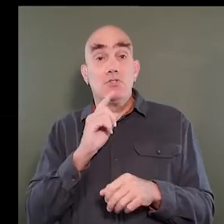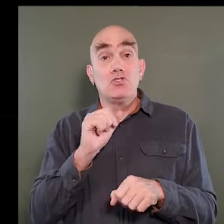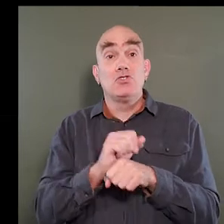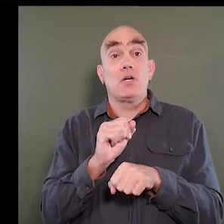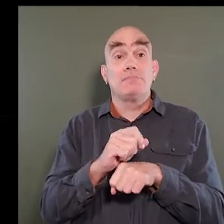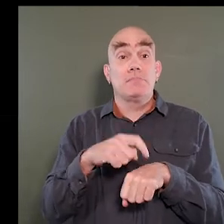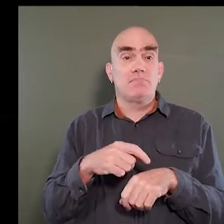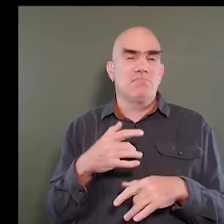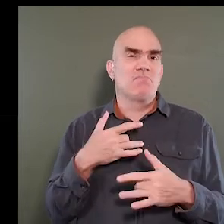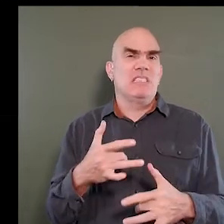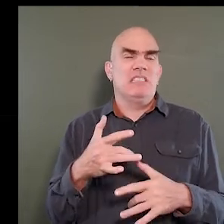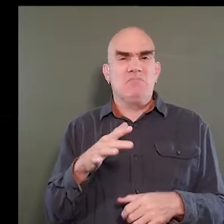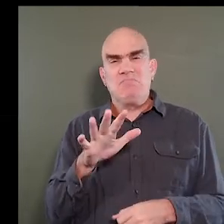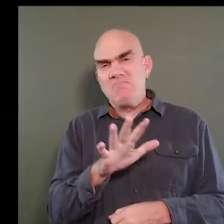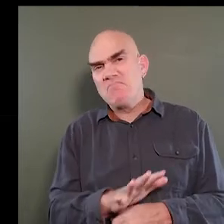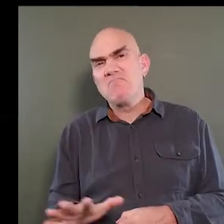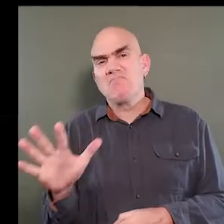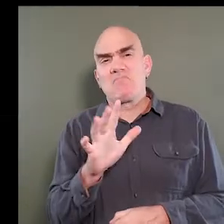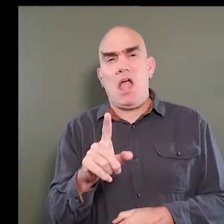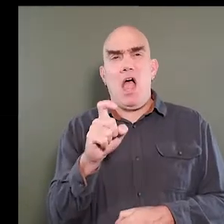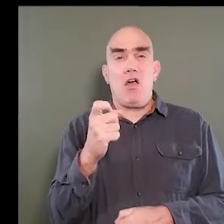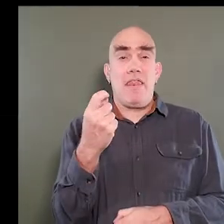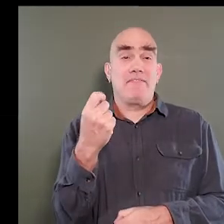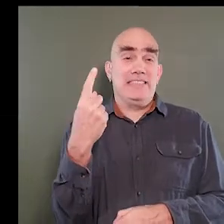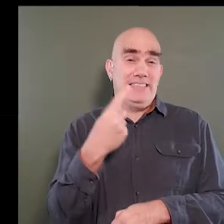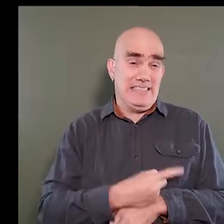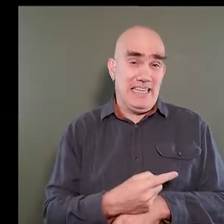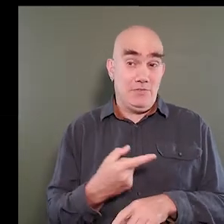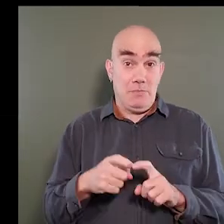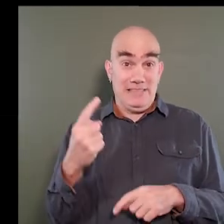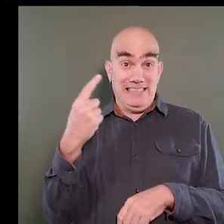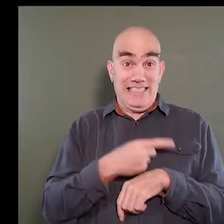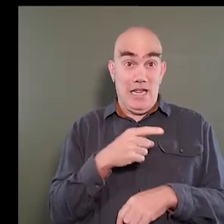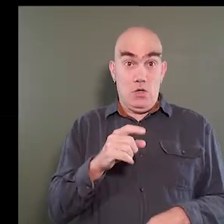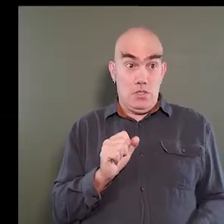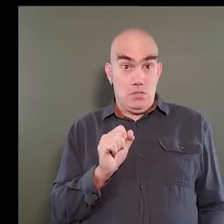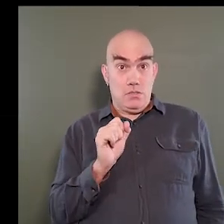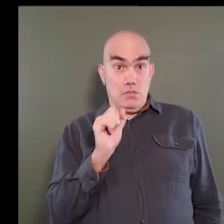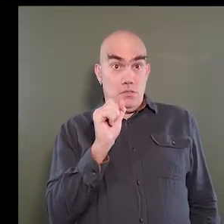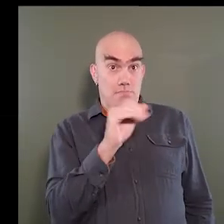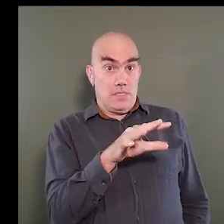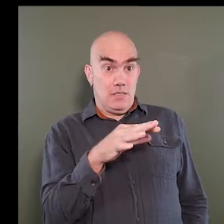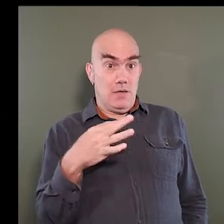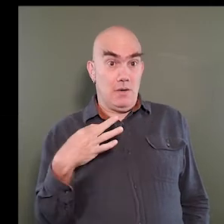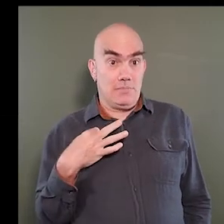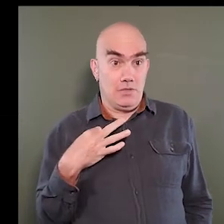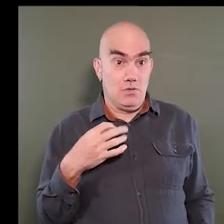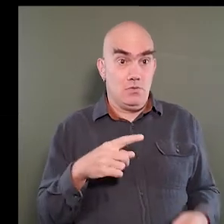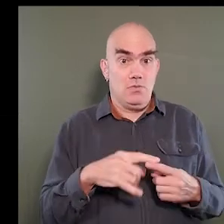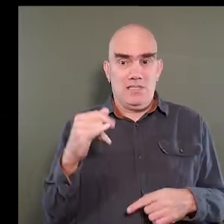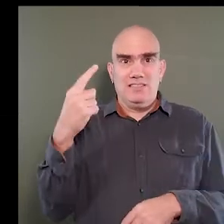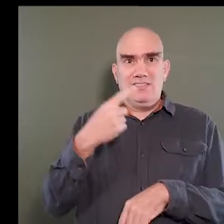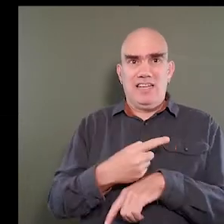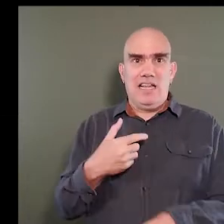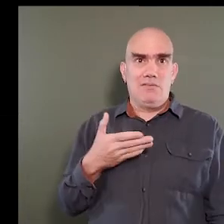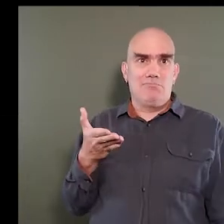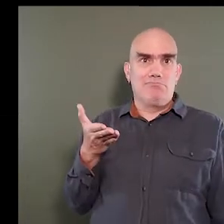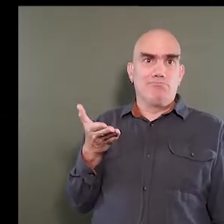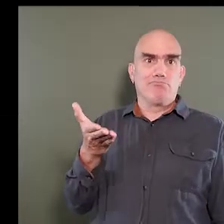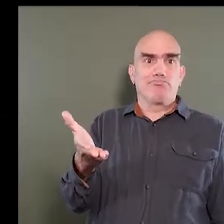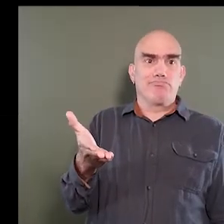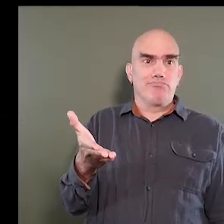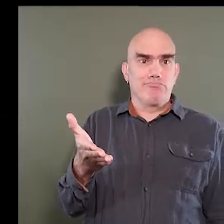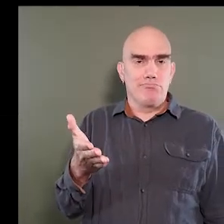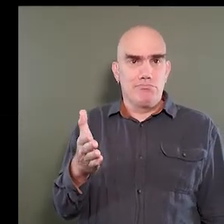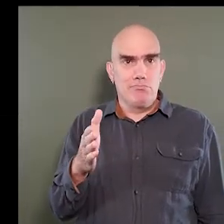average job time takes roughly 111 days from the day you submit your application to the day we bill out and your